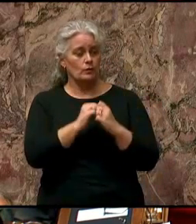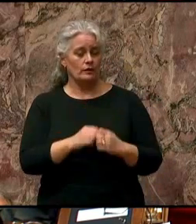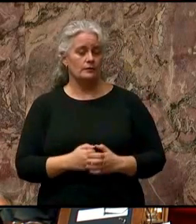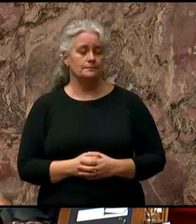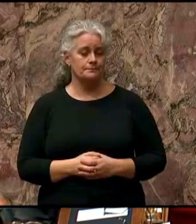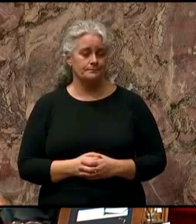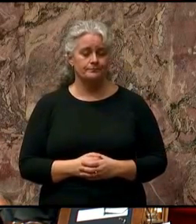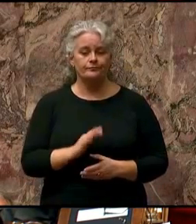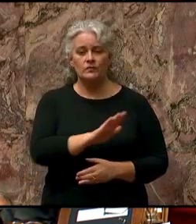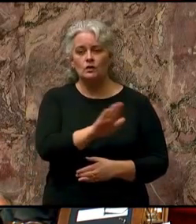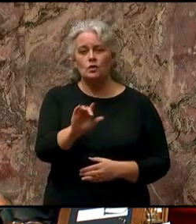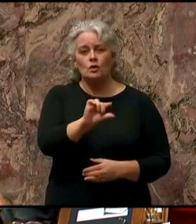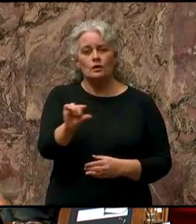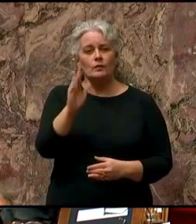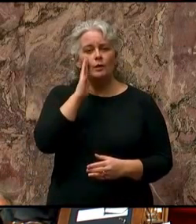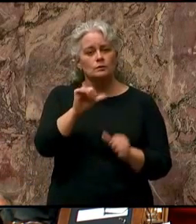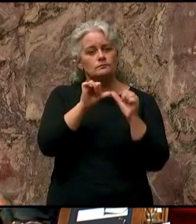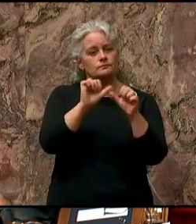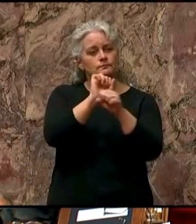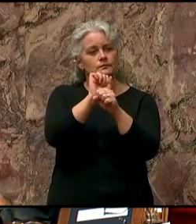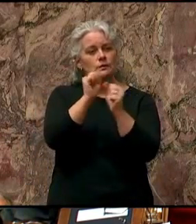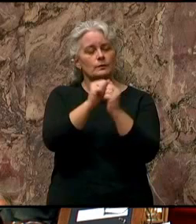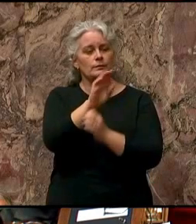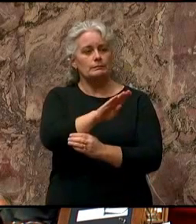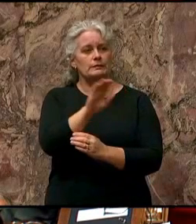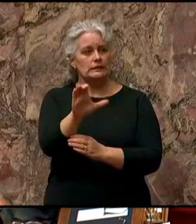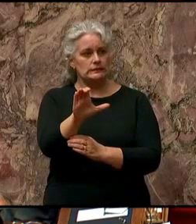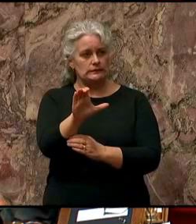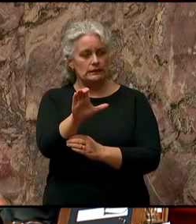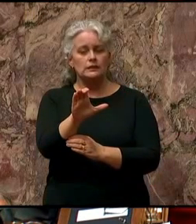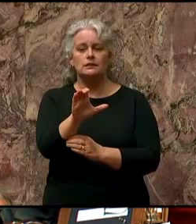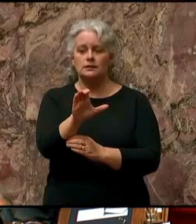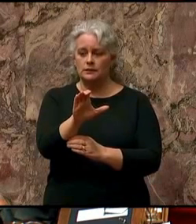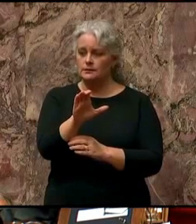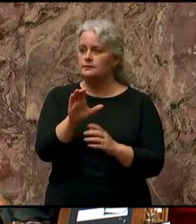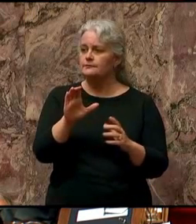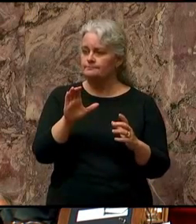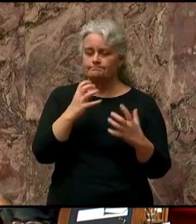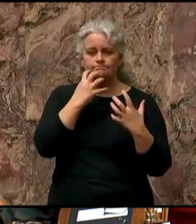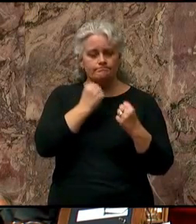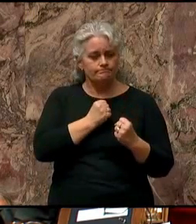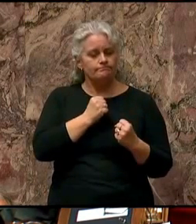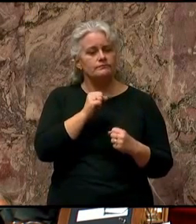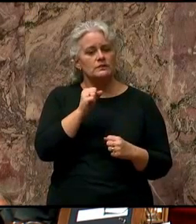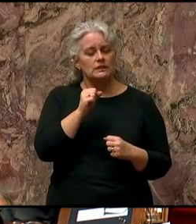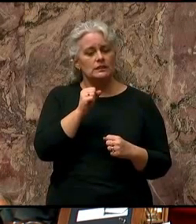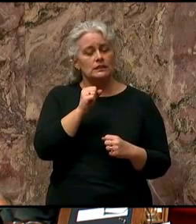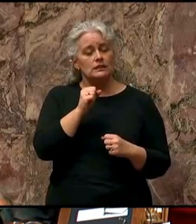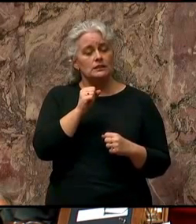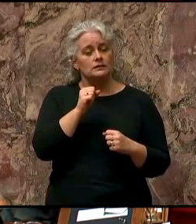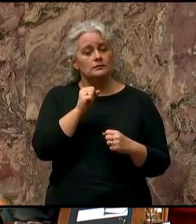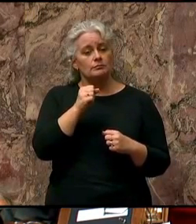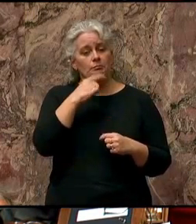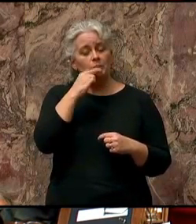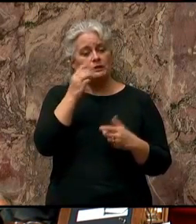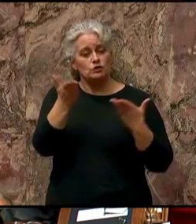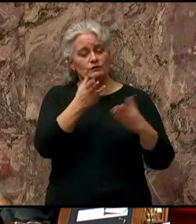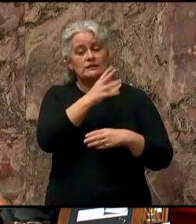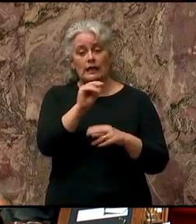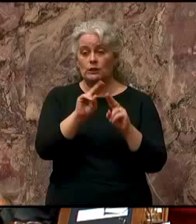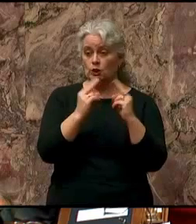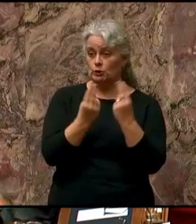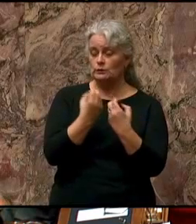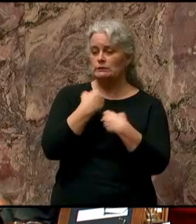Your government will continue to work with BC's dedicated public servants and their unions to reach agreements